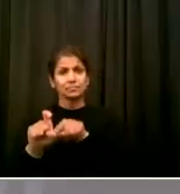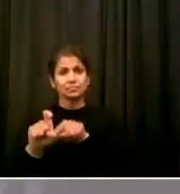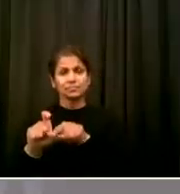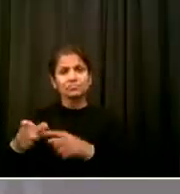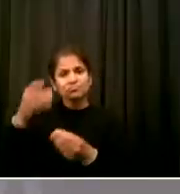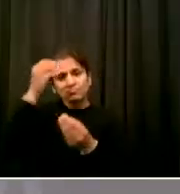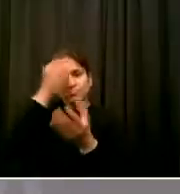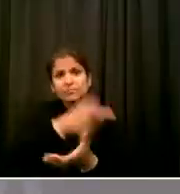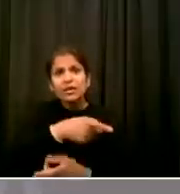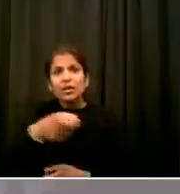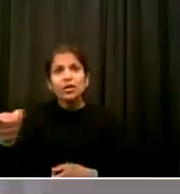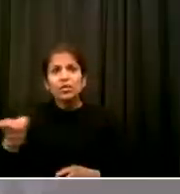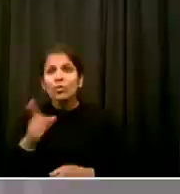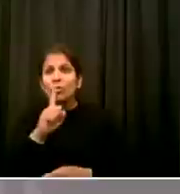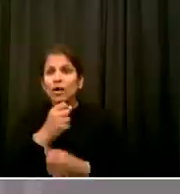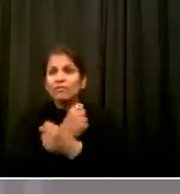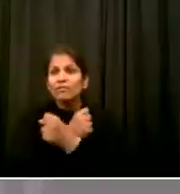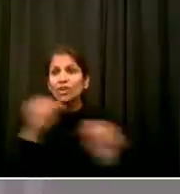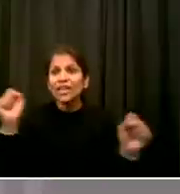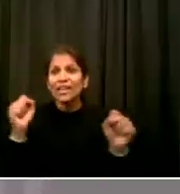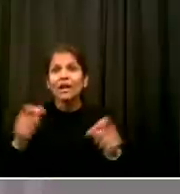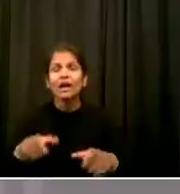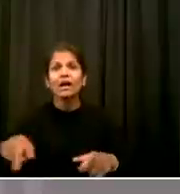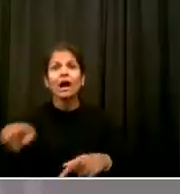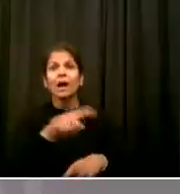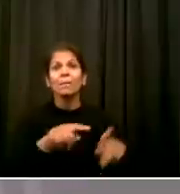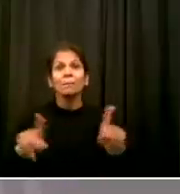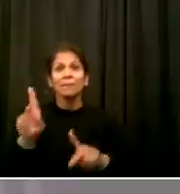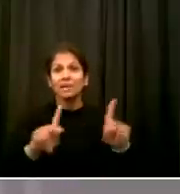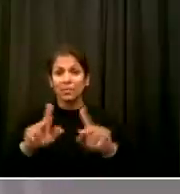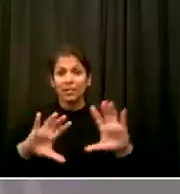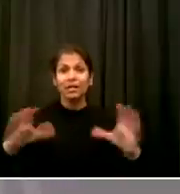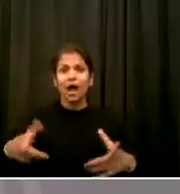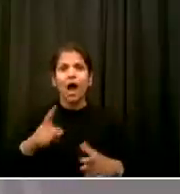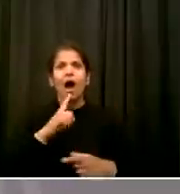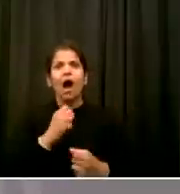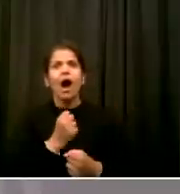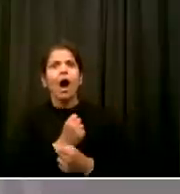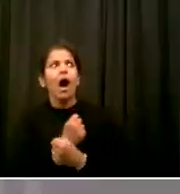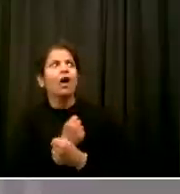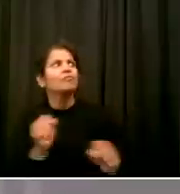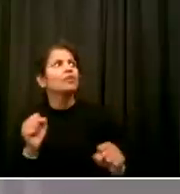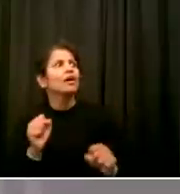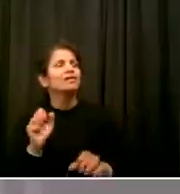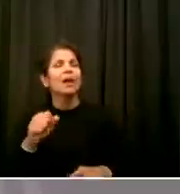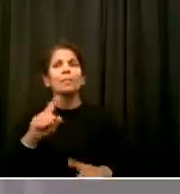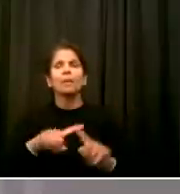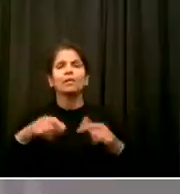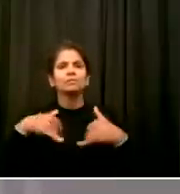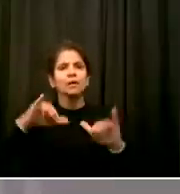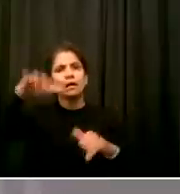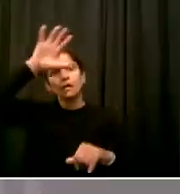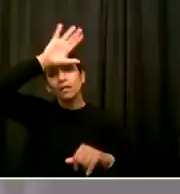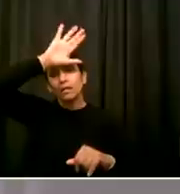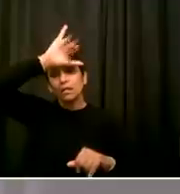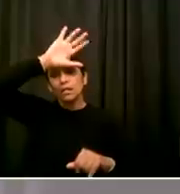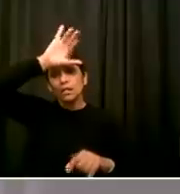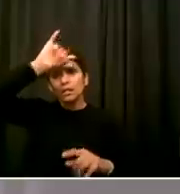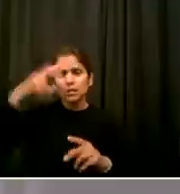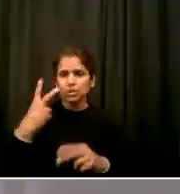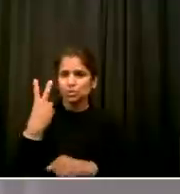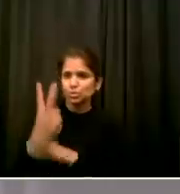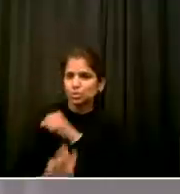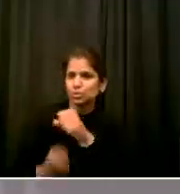two years earlier with the 13th Amendment And the Confederate Army had been defeated two months earlier But this